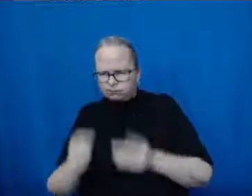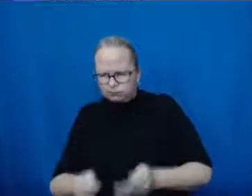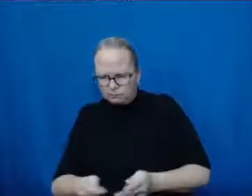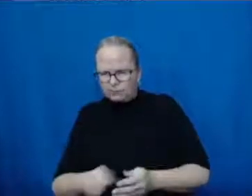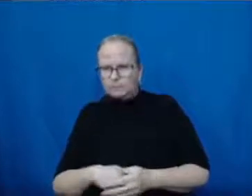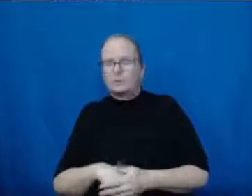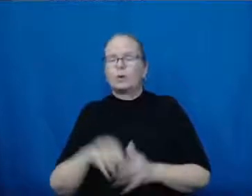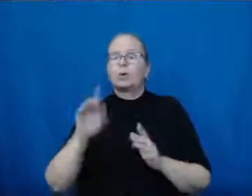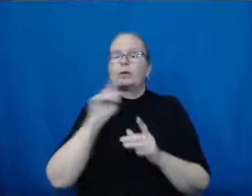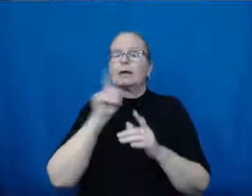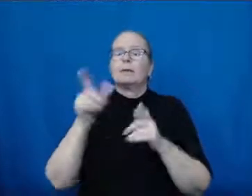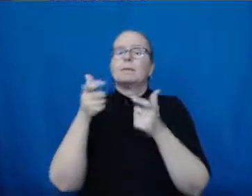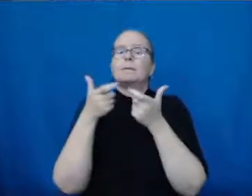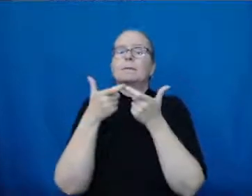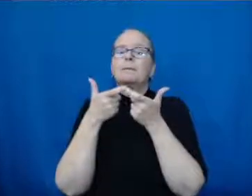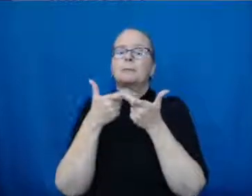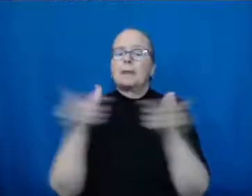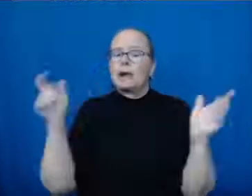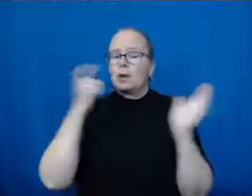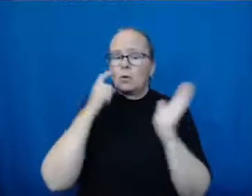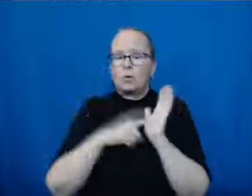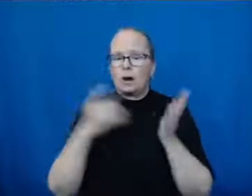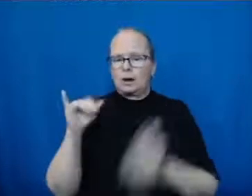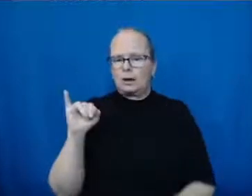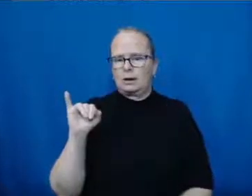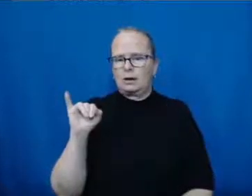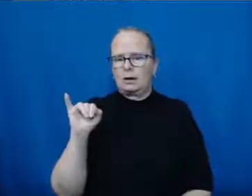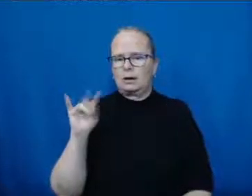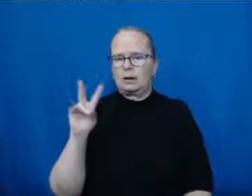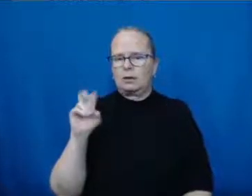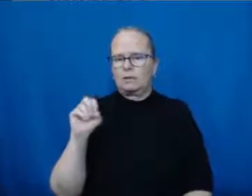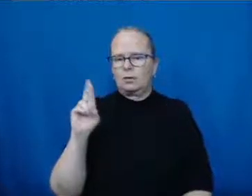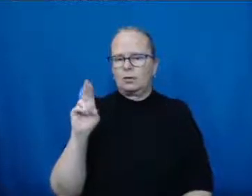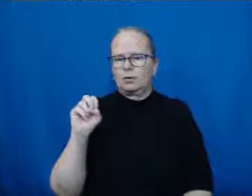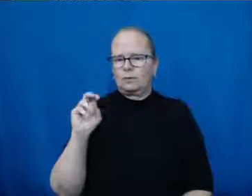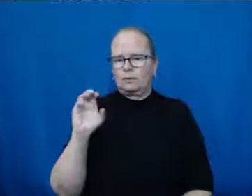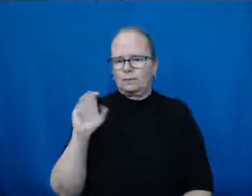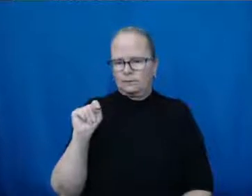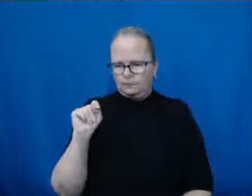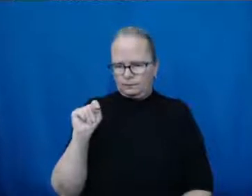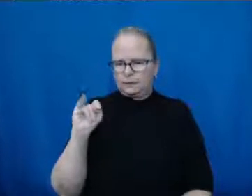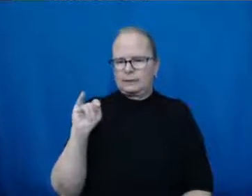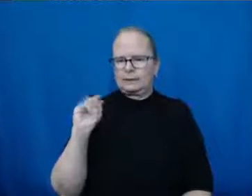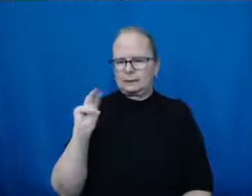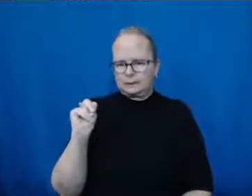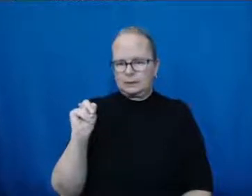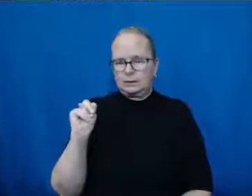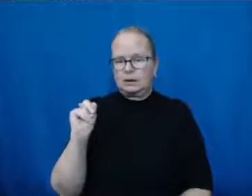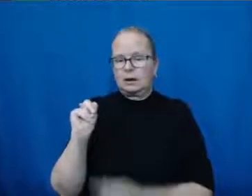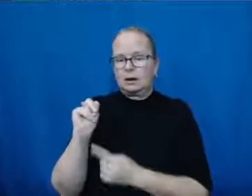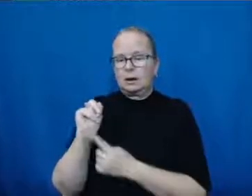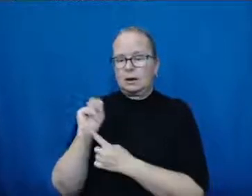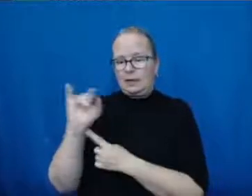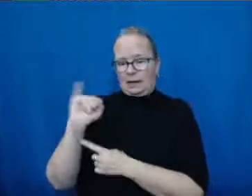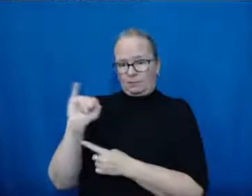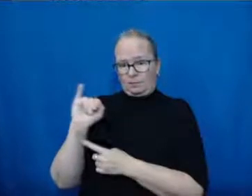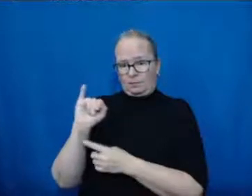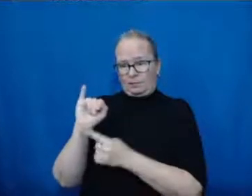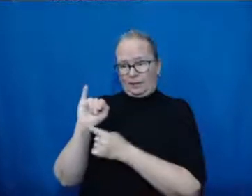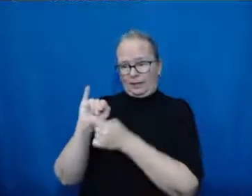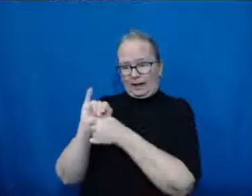ongoing right now looking at ivermectin for the prevention and treatment of COVID-19. This is a Cochrane review that was done